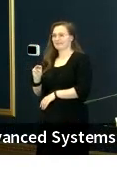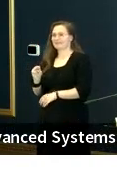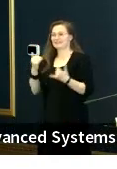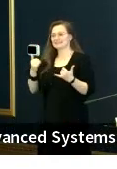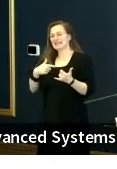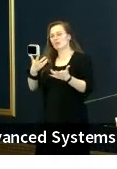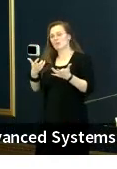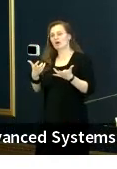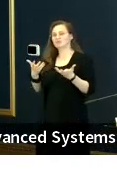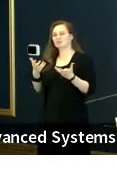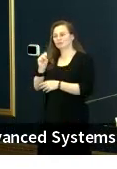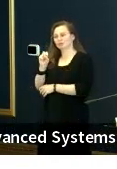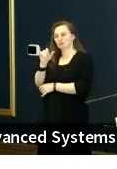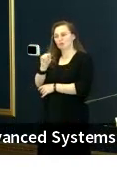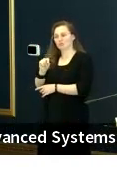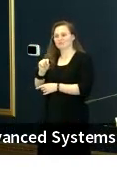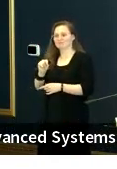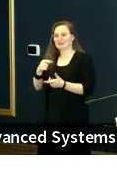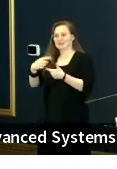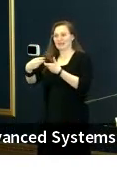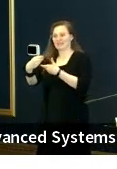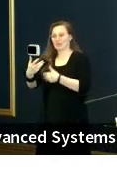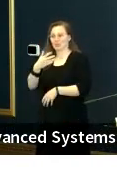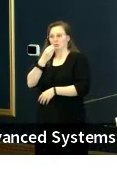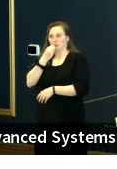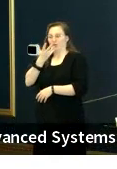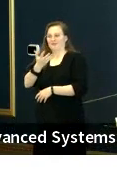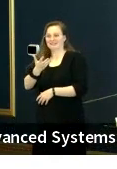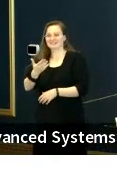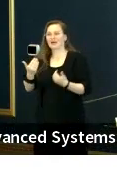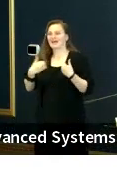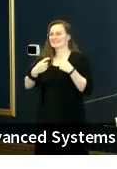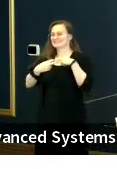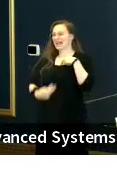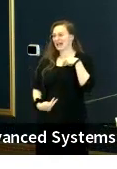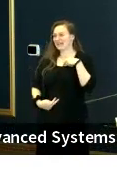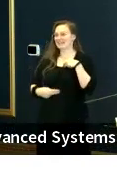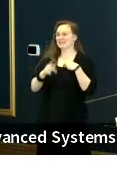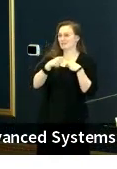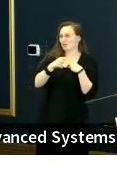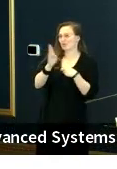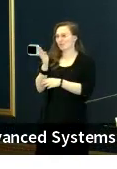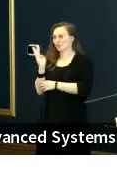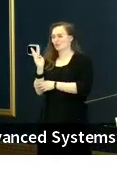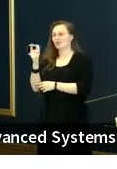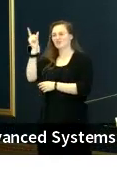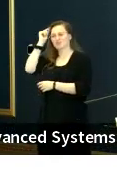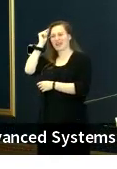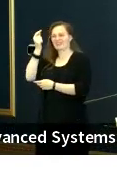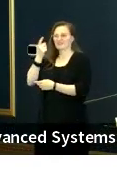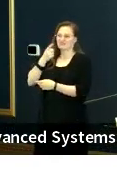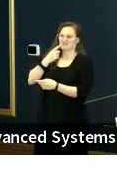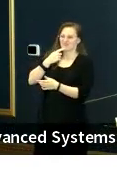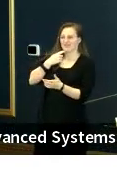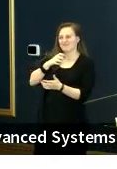wearing a suit. It's a little warm outside, but I do have a tie on, purple and blue tie. I have reddish, brownish,